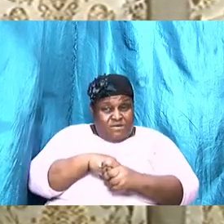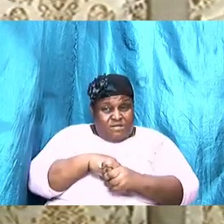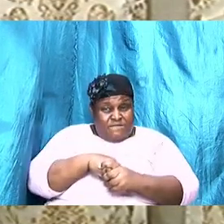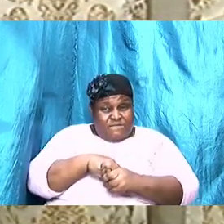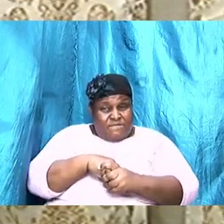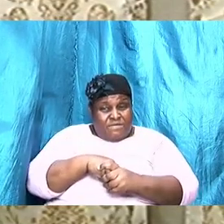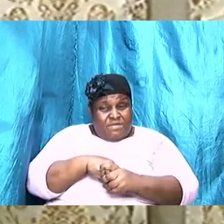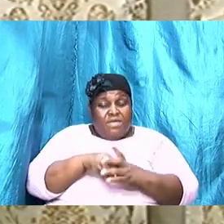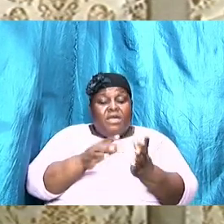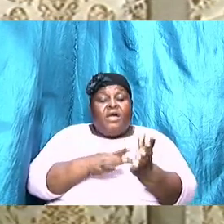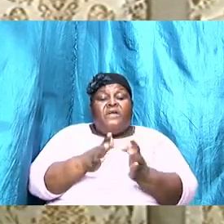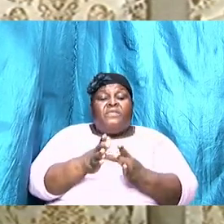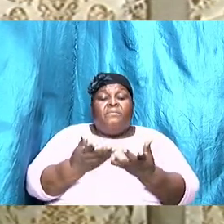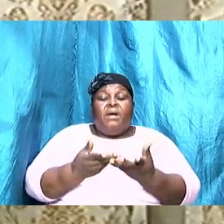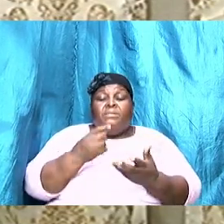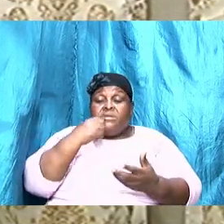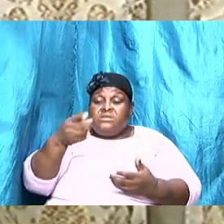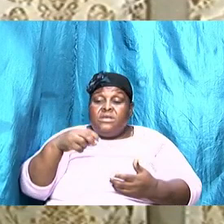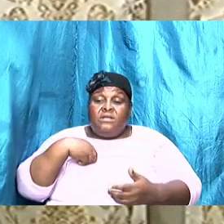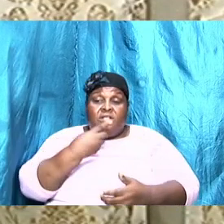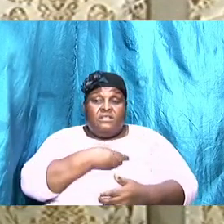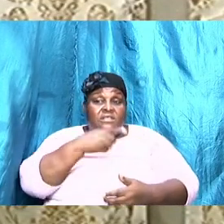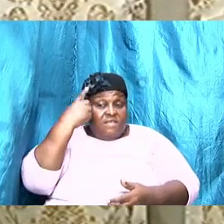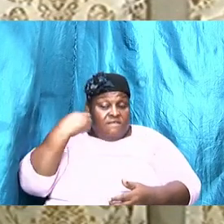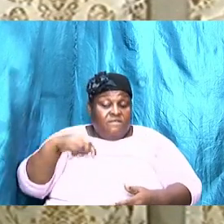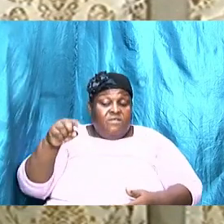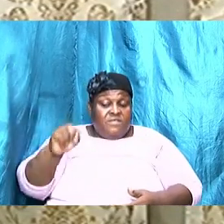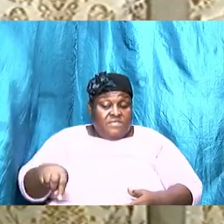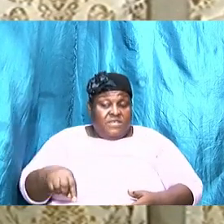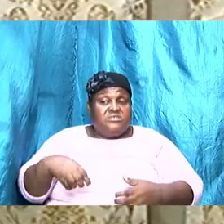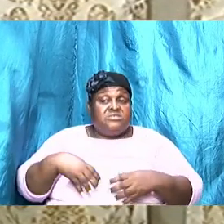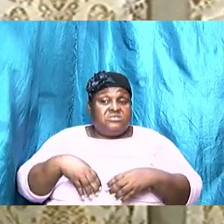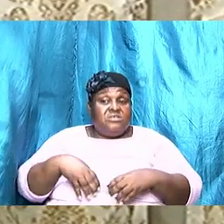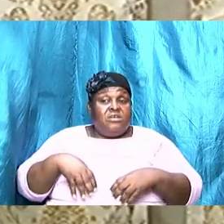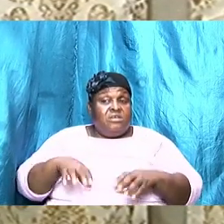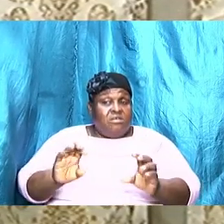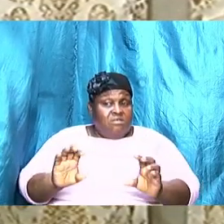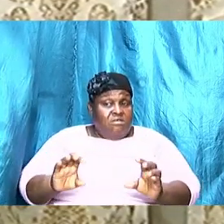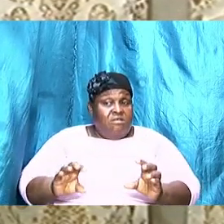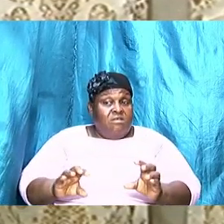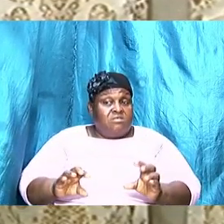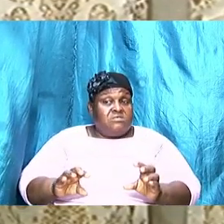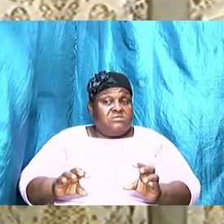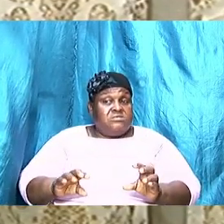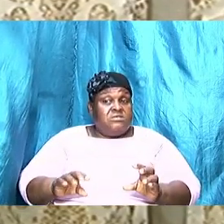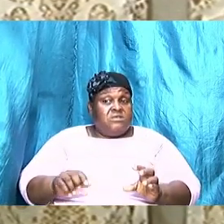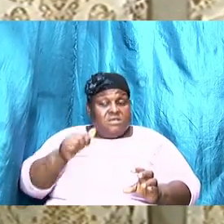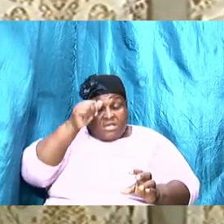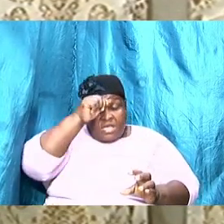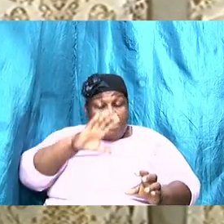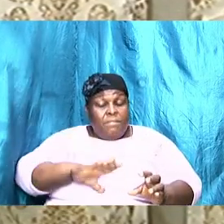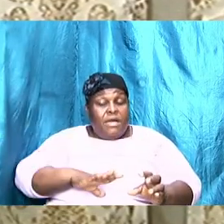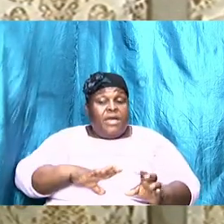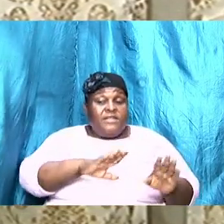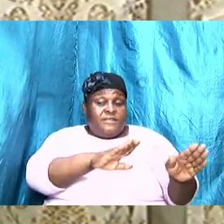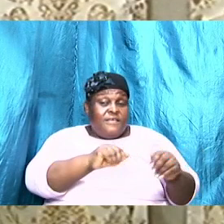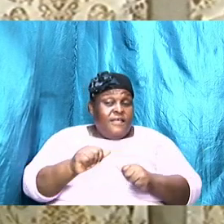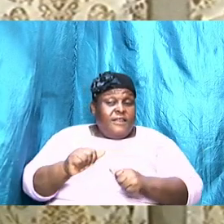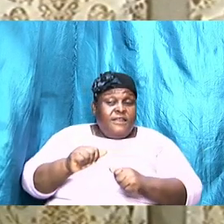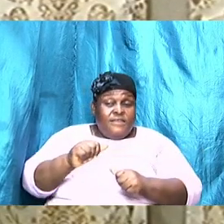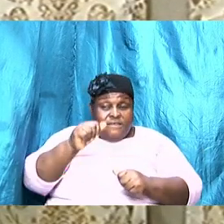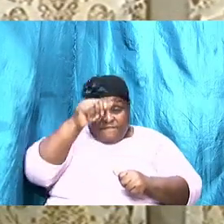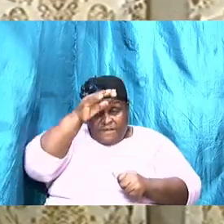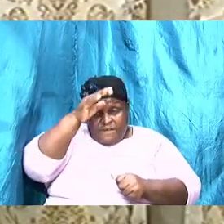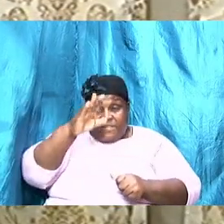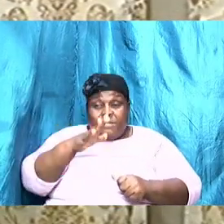and the bible tells us for this cause should a man leave father and mother and cleave to his wife and new nucleus